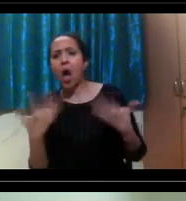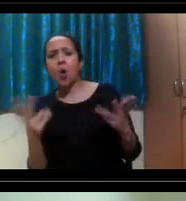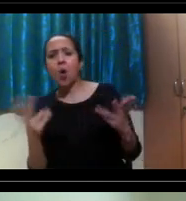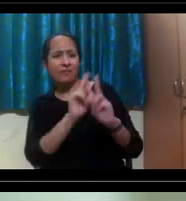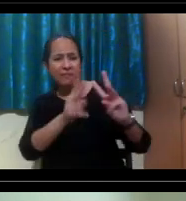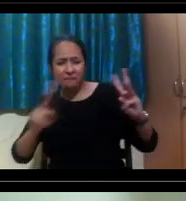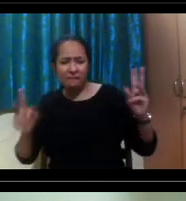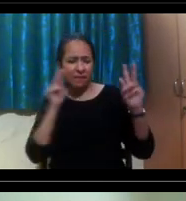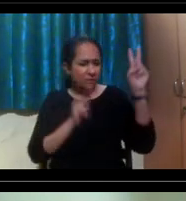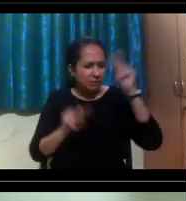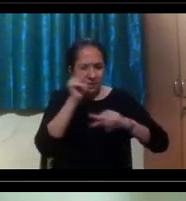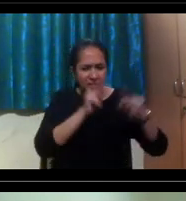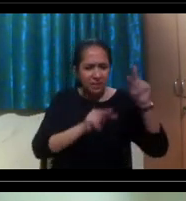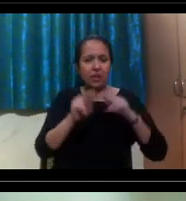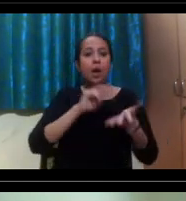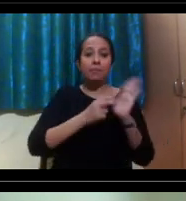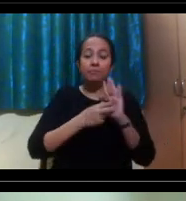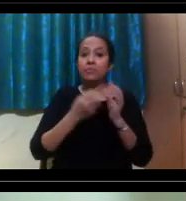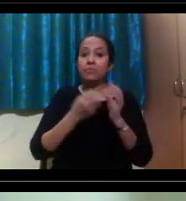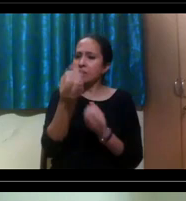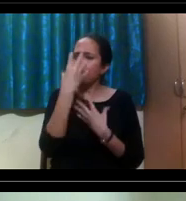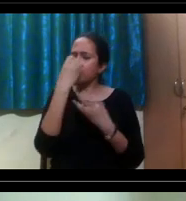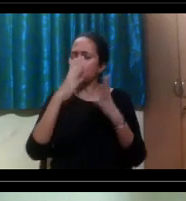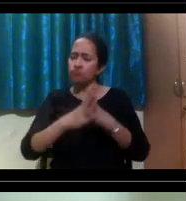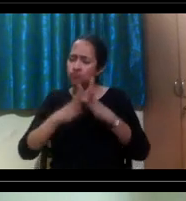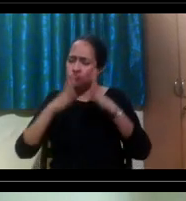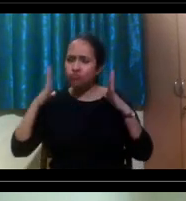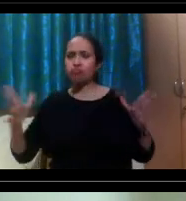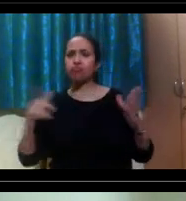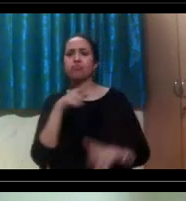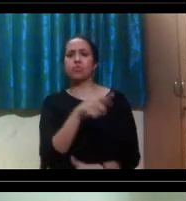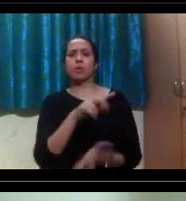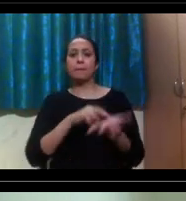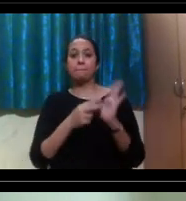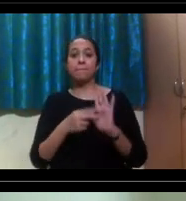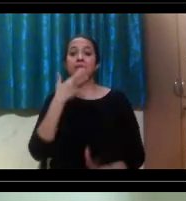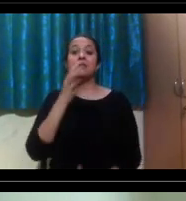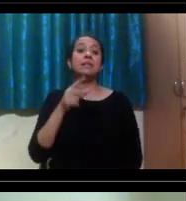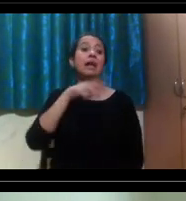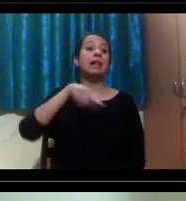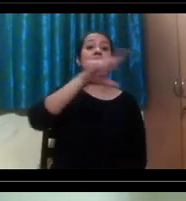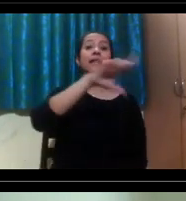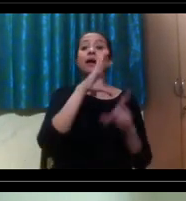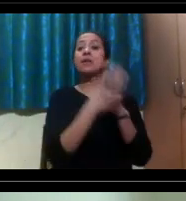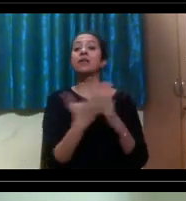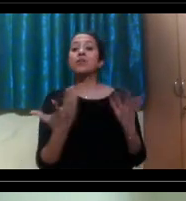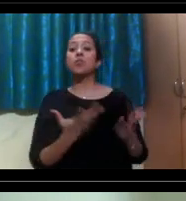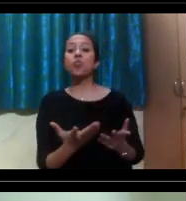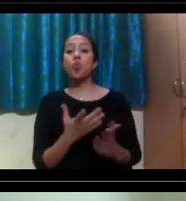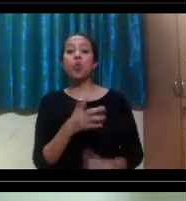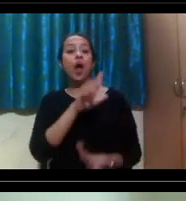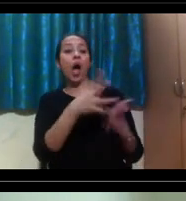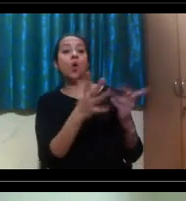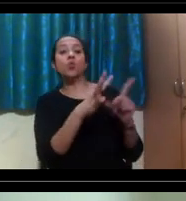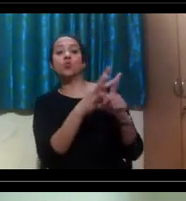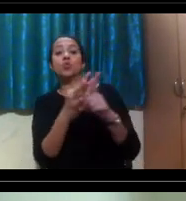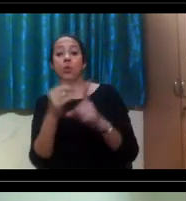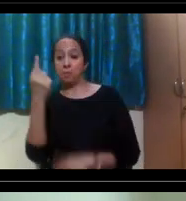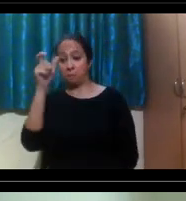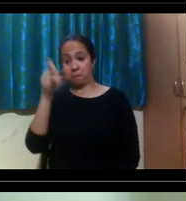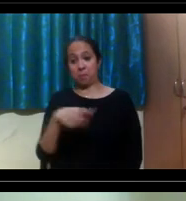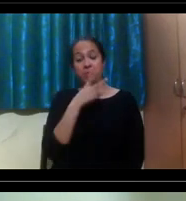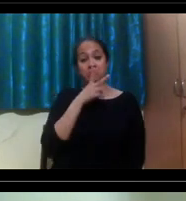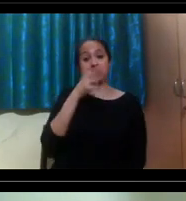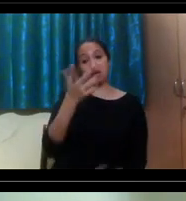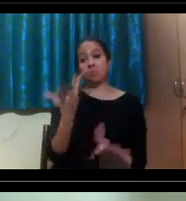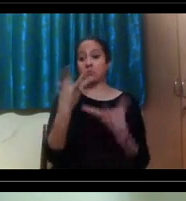can probably get from those different websites is kind of seeing what, what's the culture of that campus. You know, we might have someone saying that diversity and inclusion